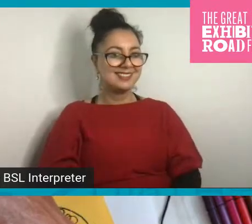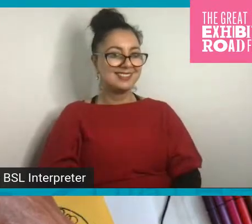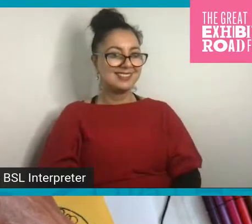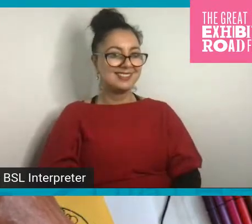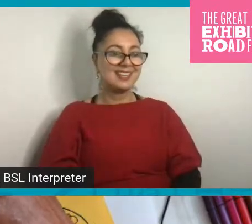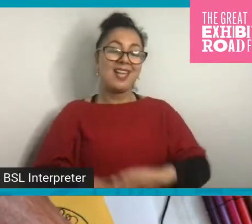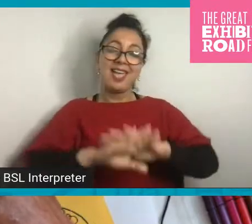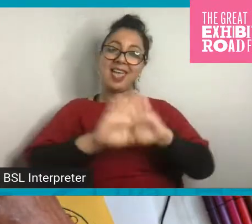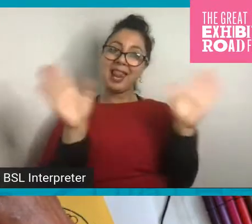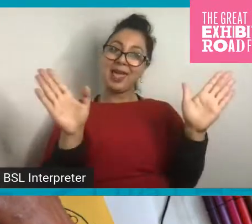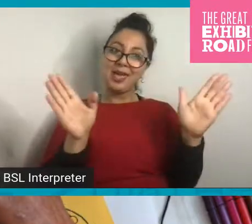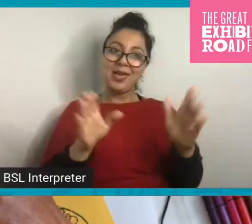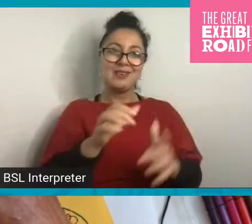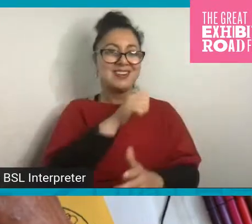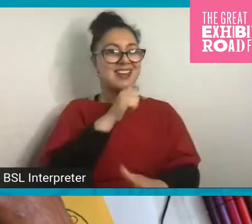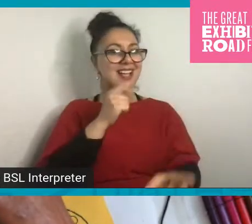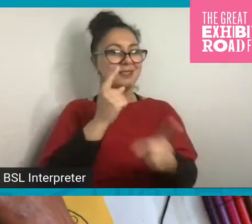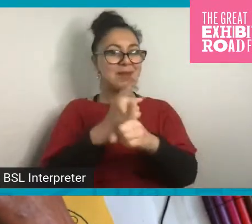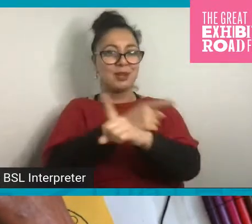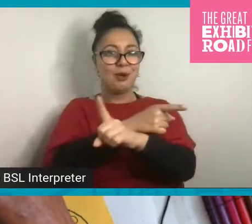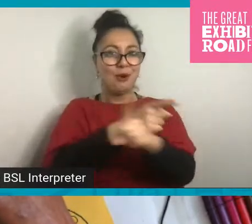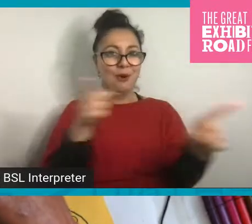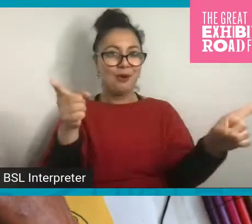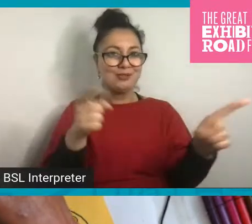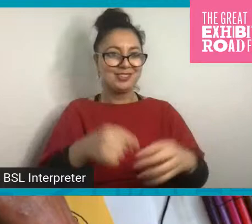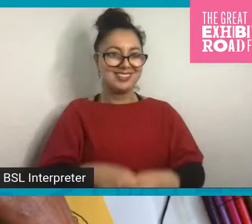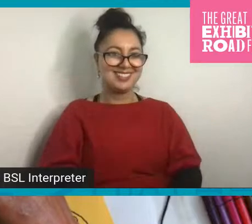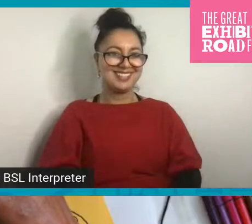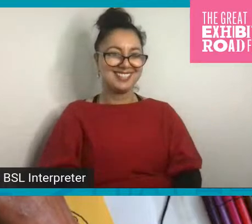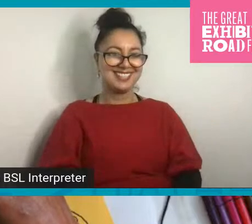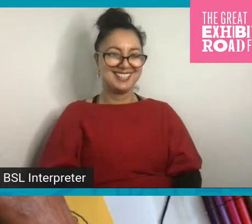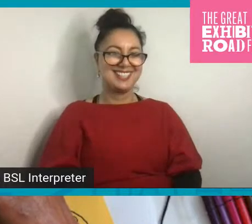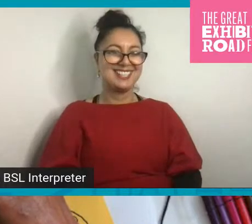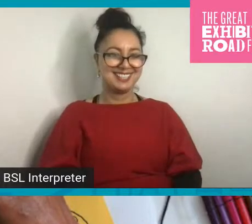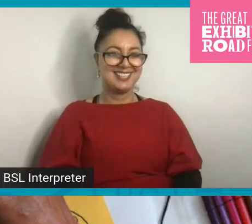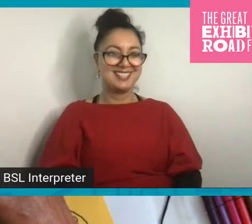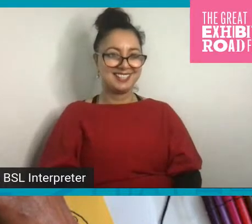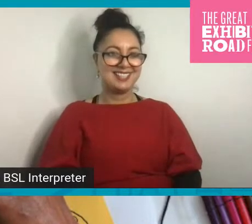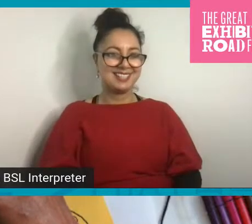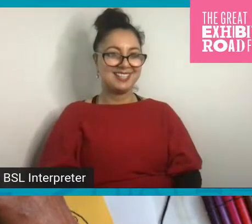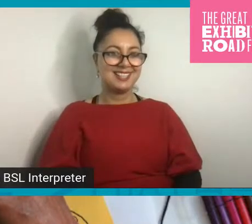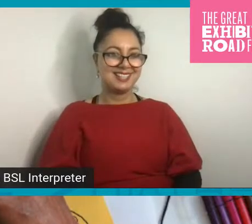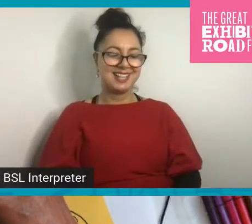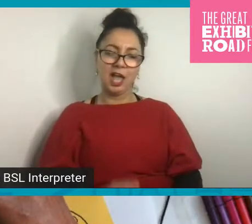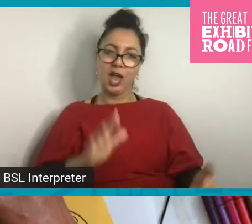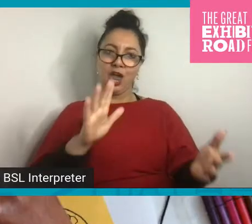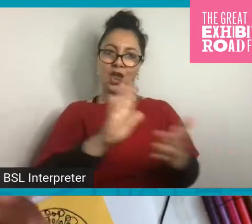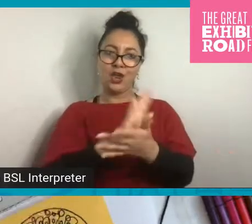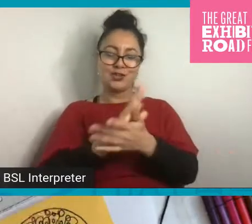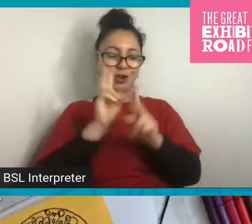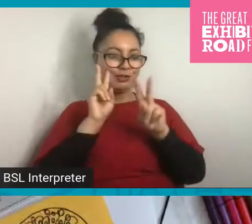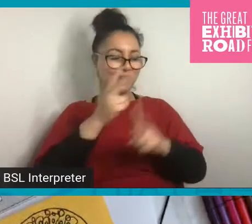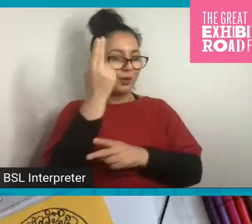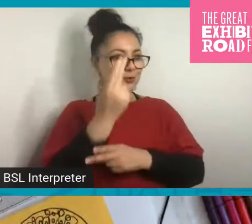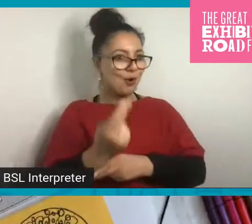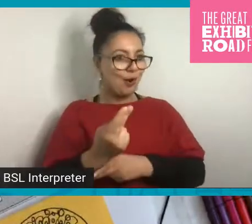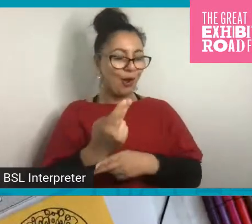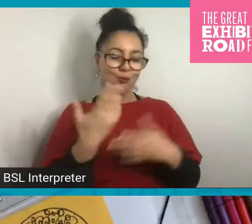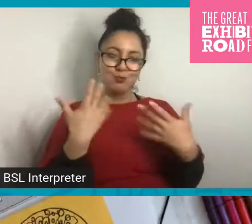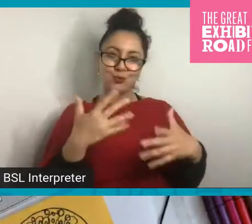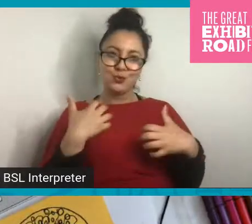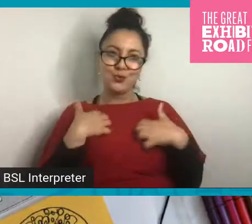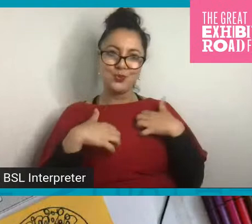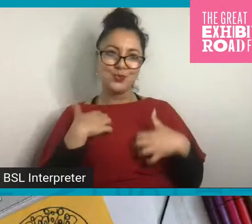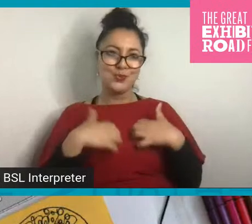Zorian. Hello. Nice to meet you all. I'm enjoying seeing the drawings very much. They've been